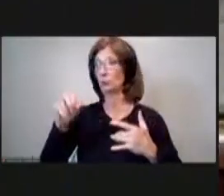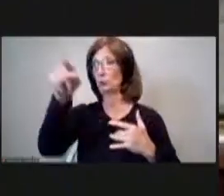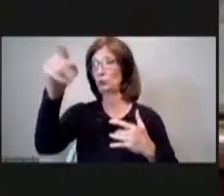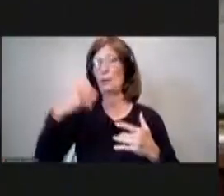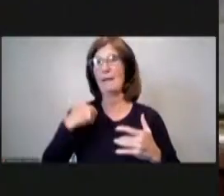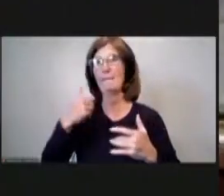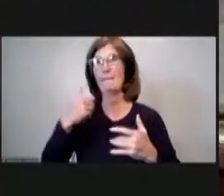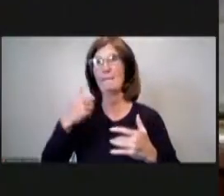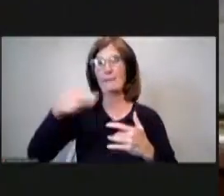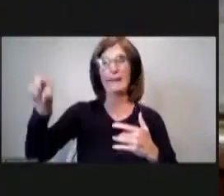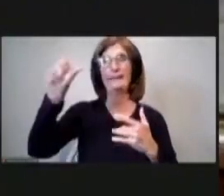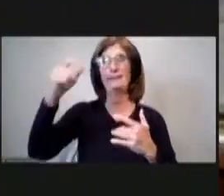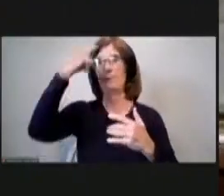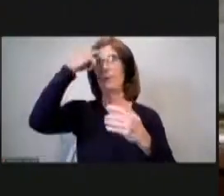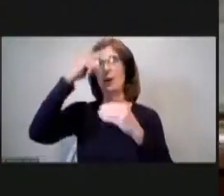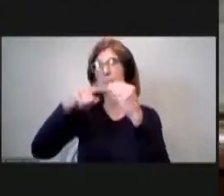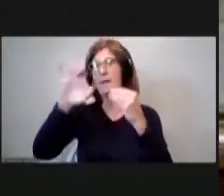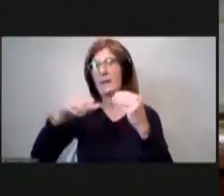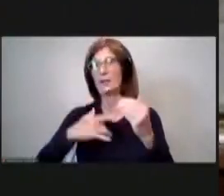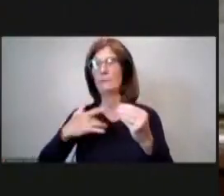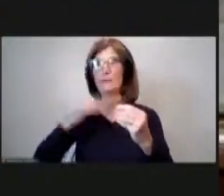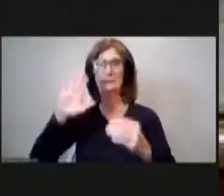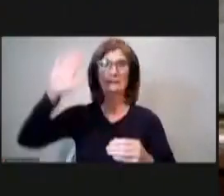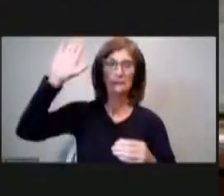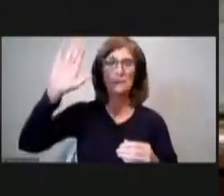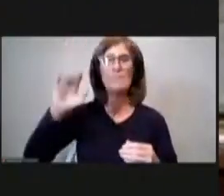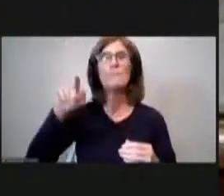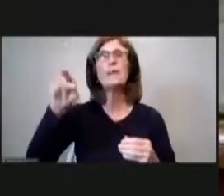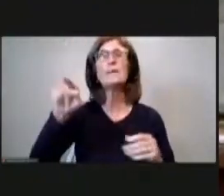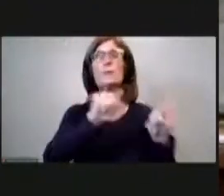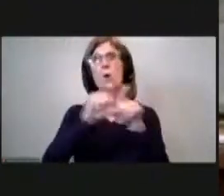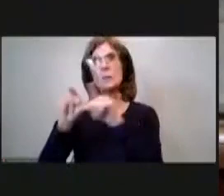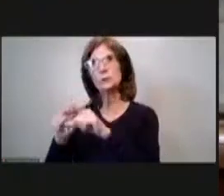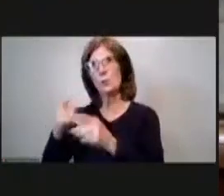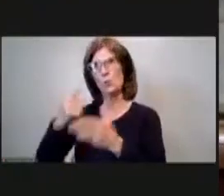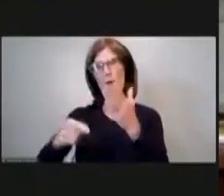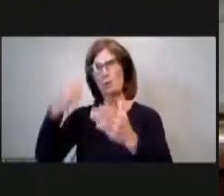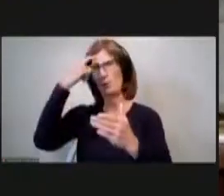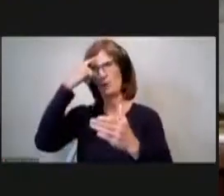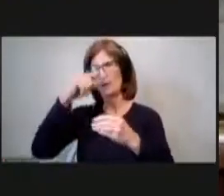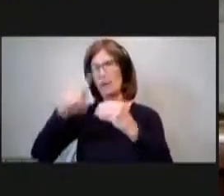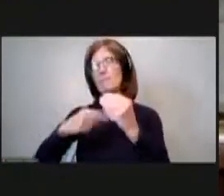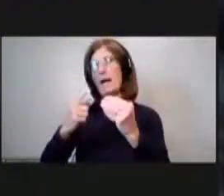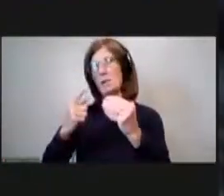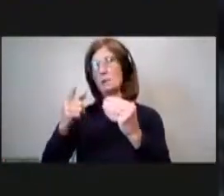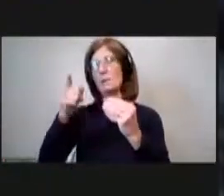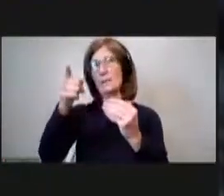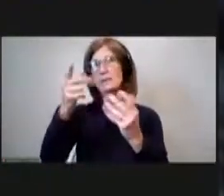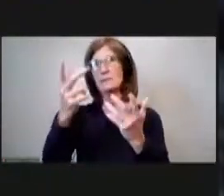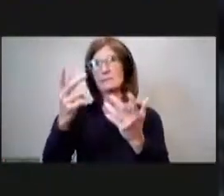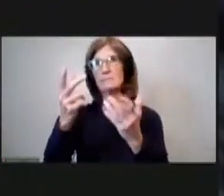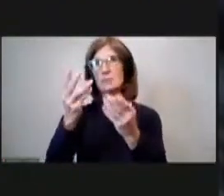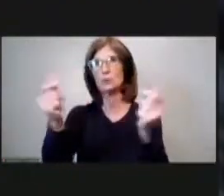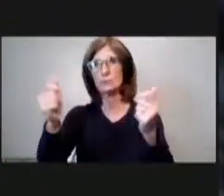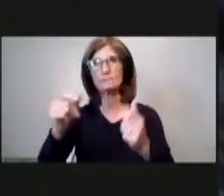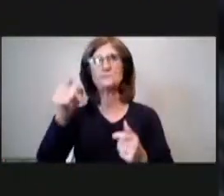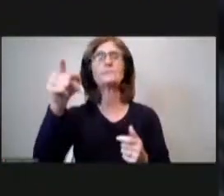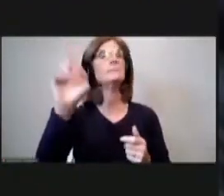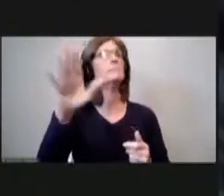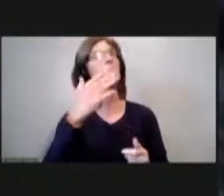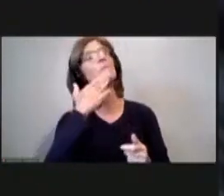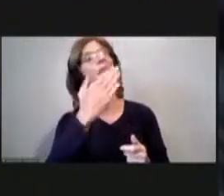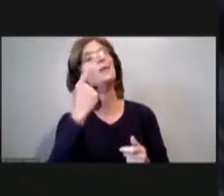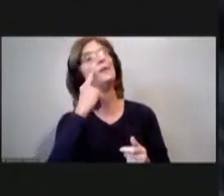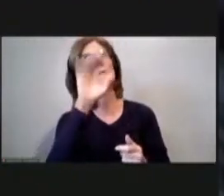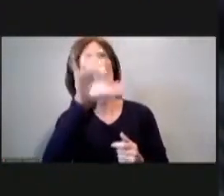respond to and felt you needed to to respond second to hear what you think of this proposed legislation um well thank you for that